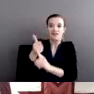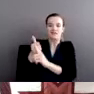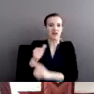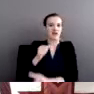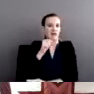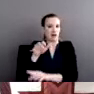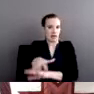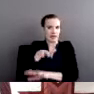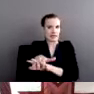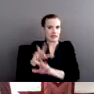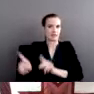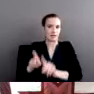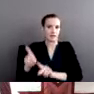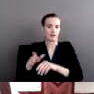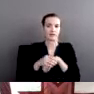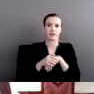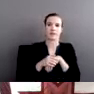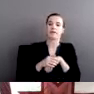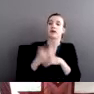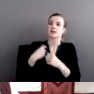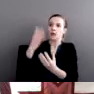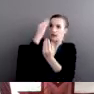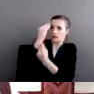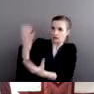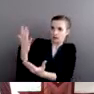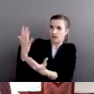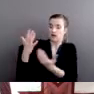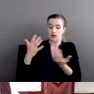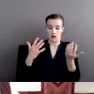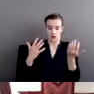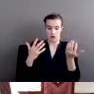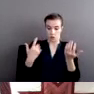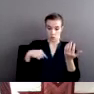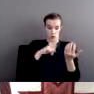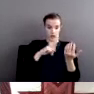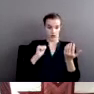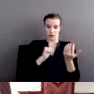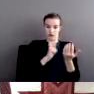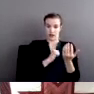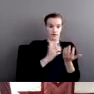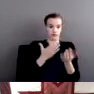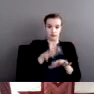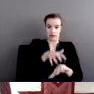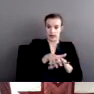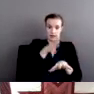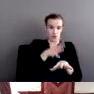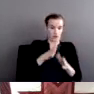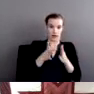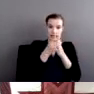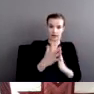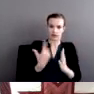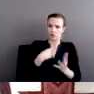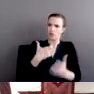want, Congress, as Native women and tribal leaders, is we want the power to do something about that. We